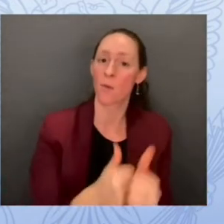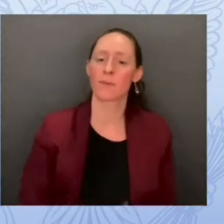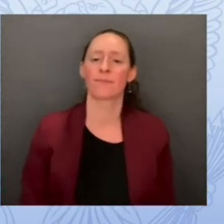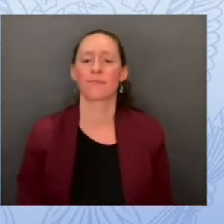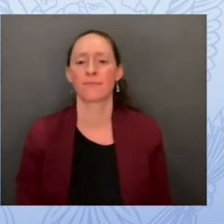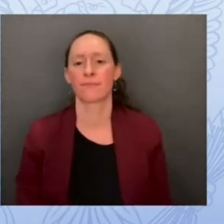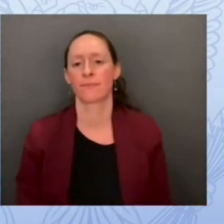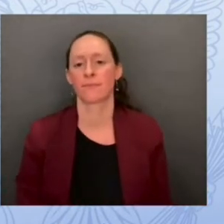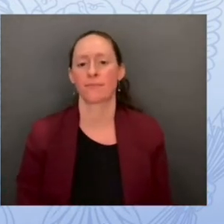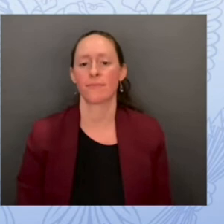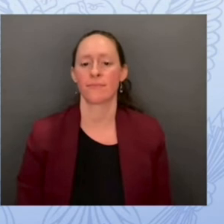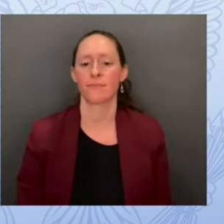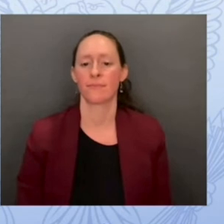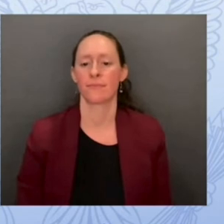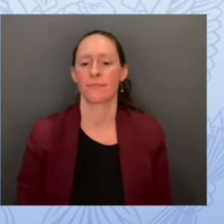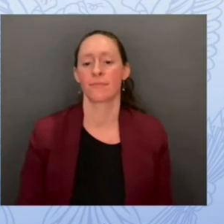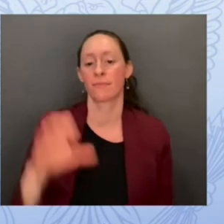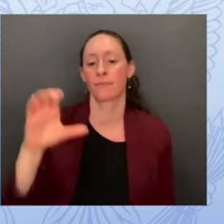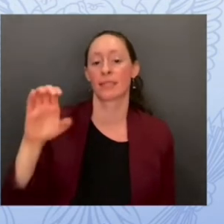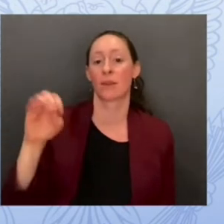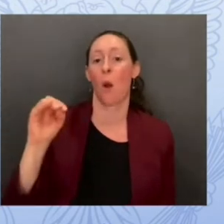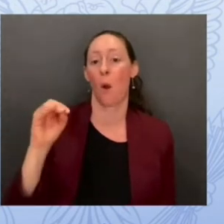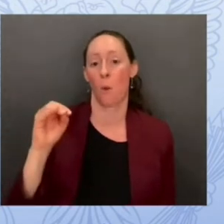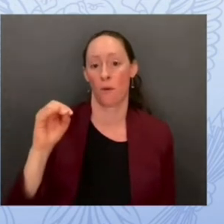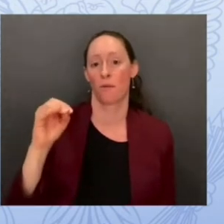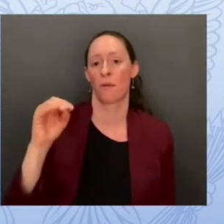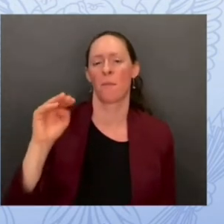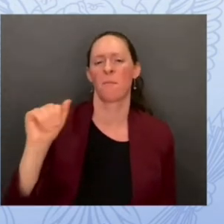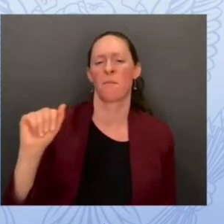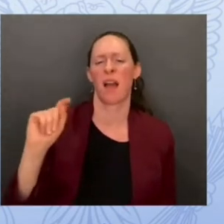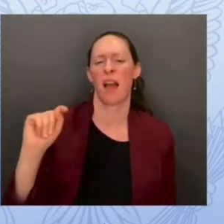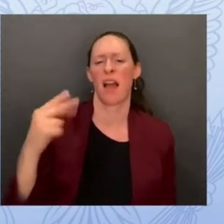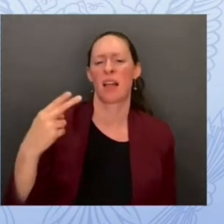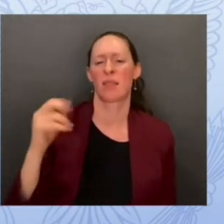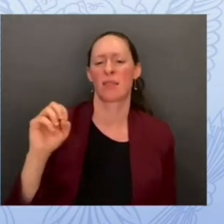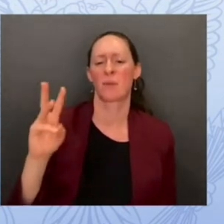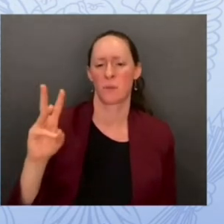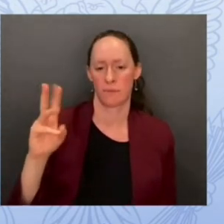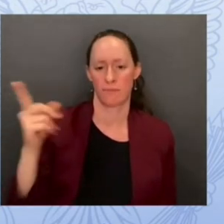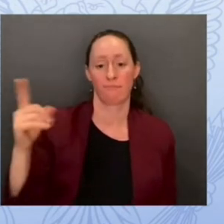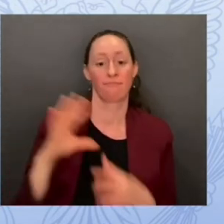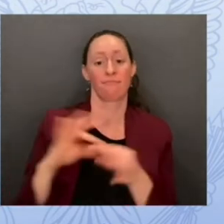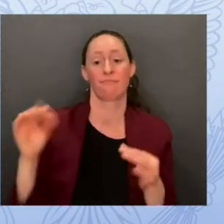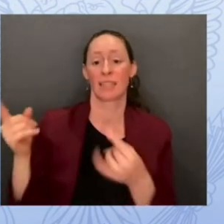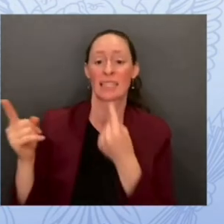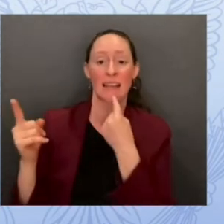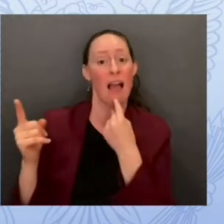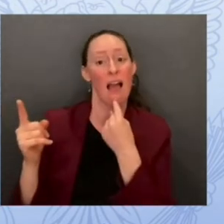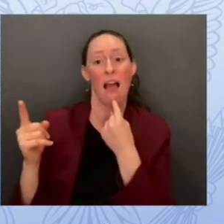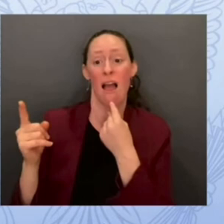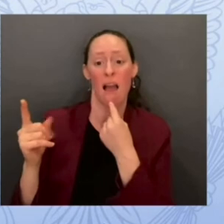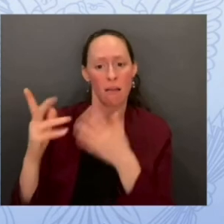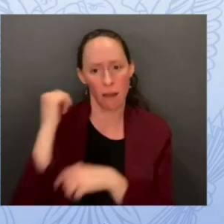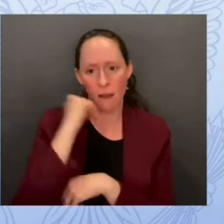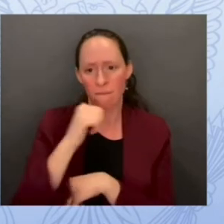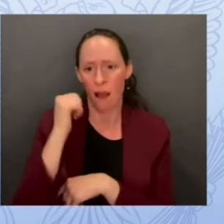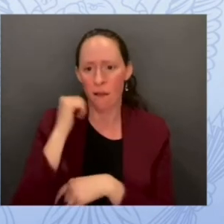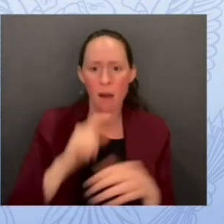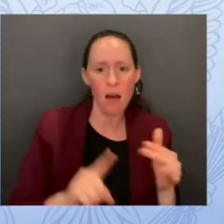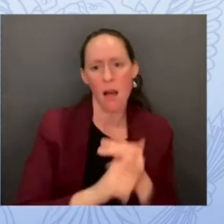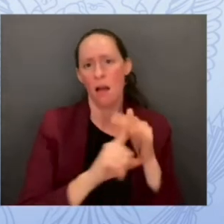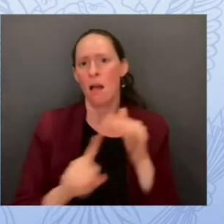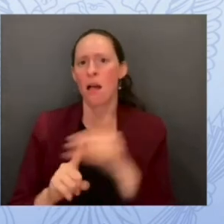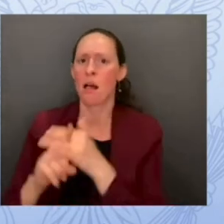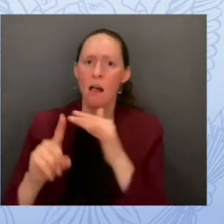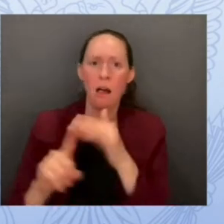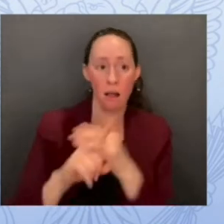that every day our schools face cyber attacks that can slow internet access threaten leaks of confidential student data and hinder their